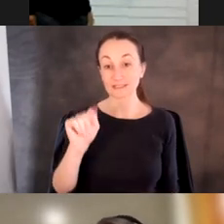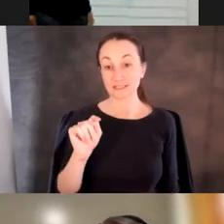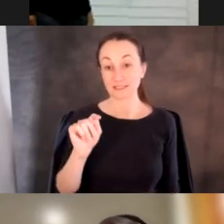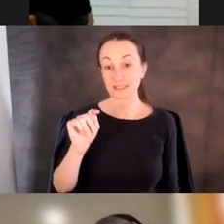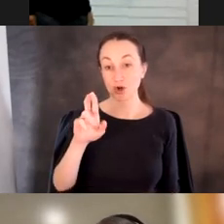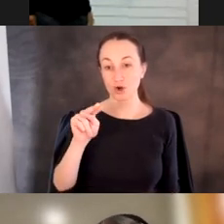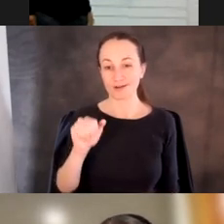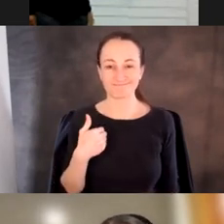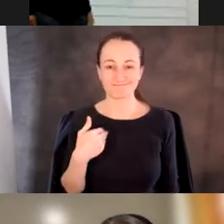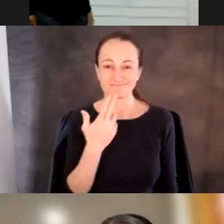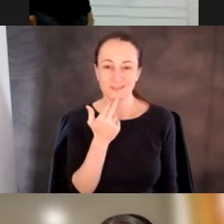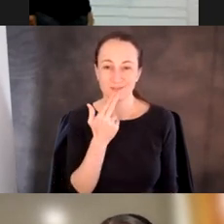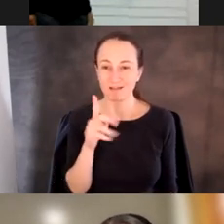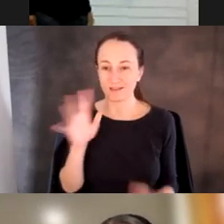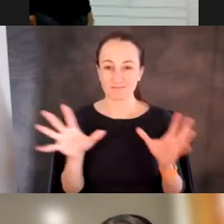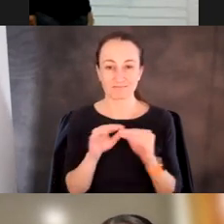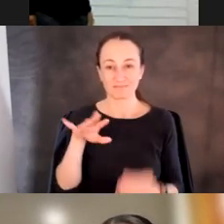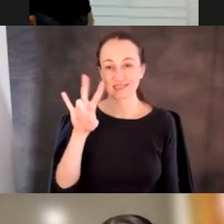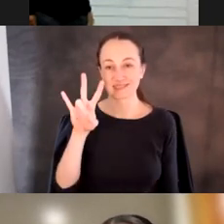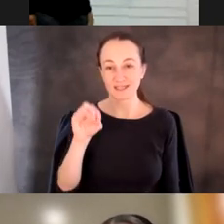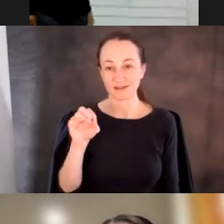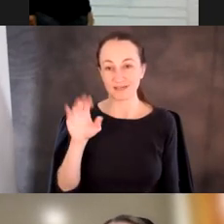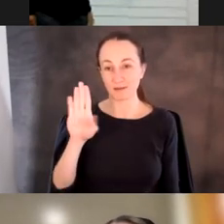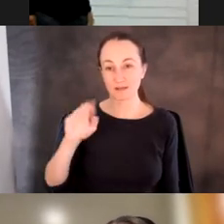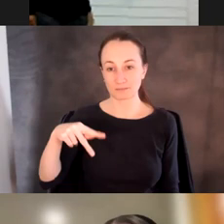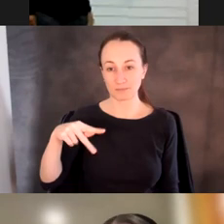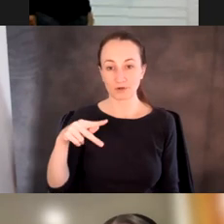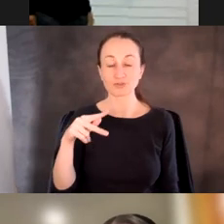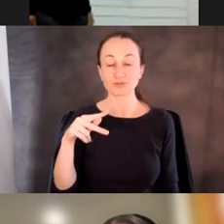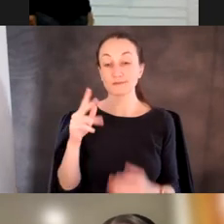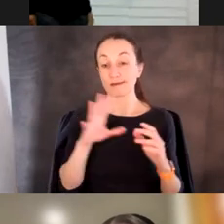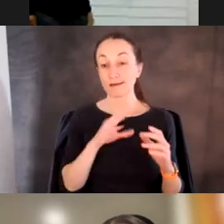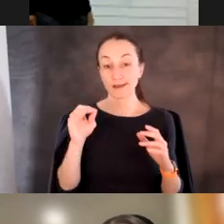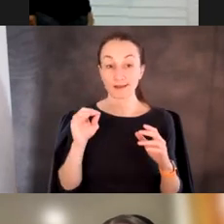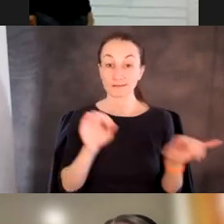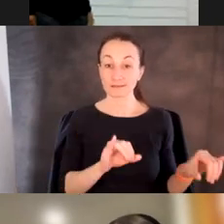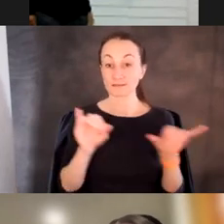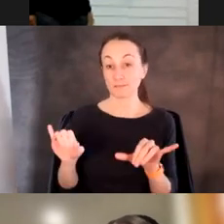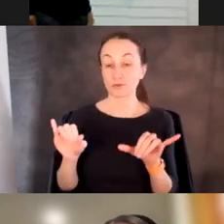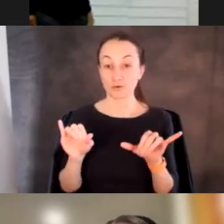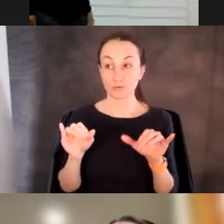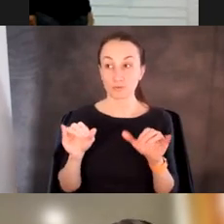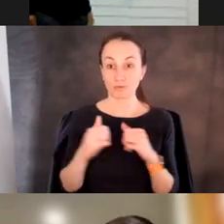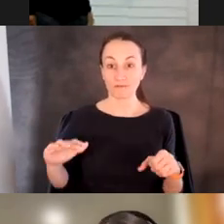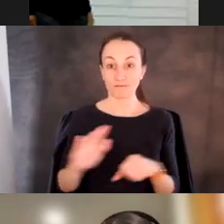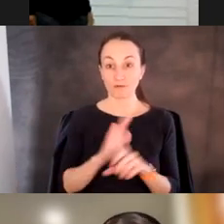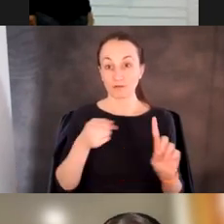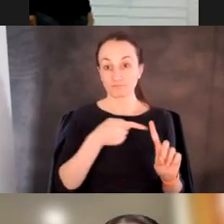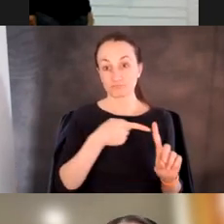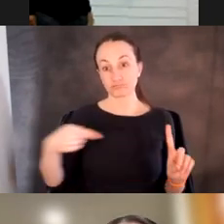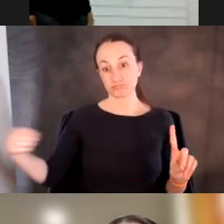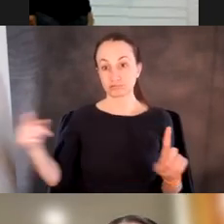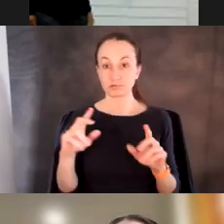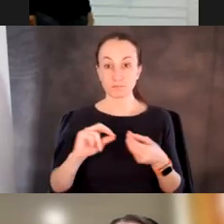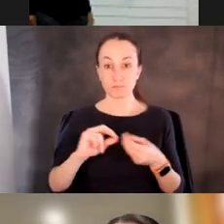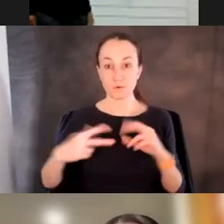So they tend to be about like 70 base pairs and, uh, performing a similar feat when you have a full length protein is more challenging.